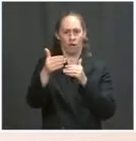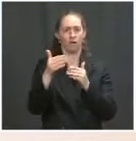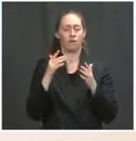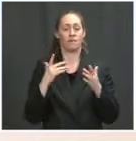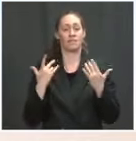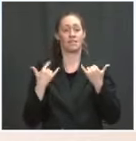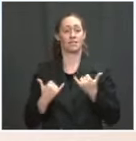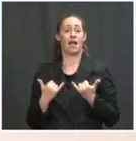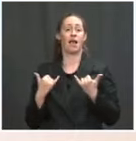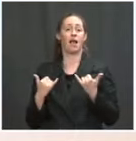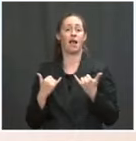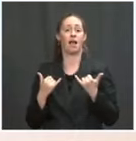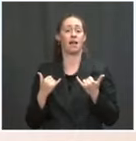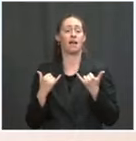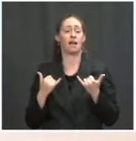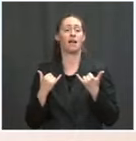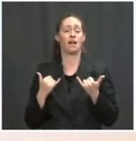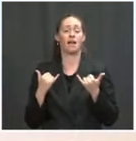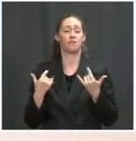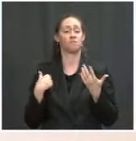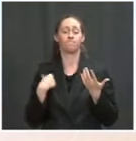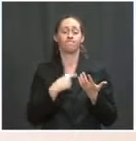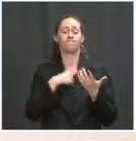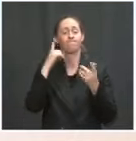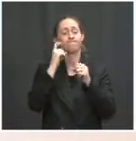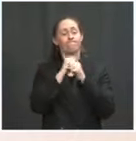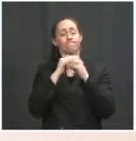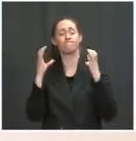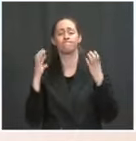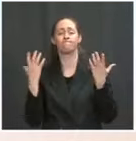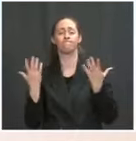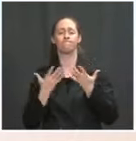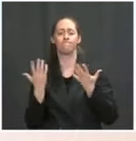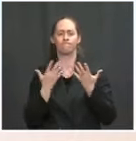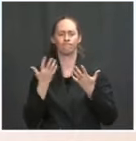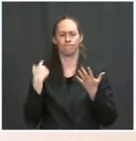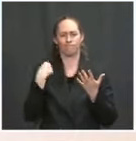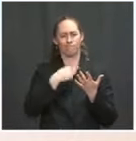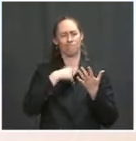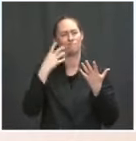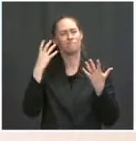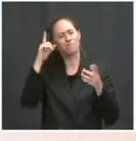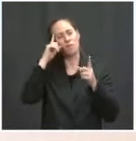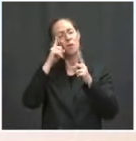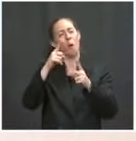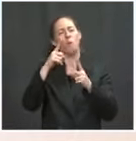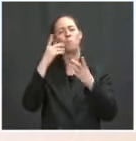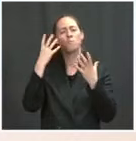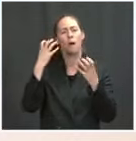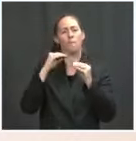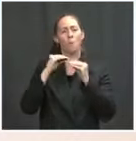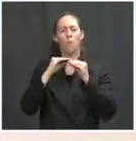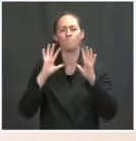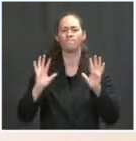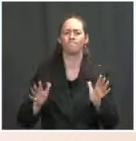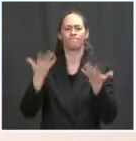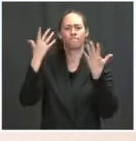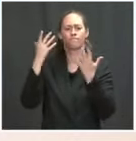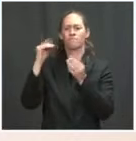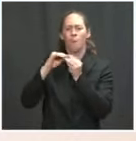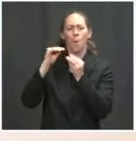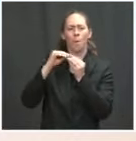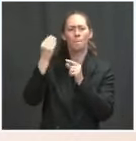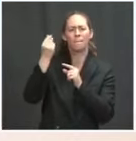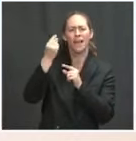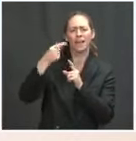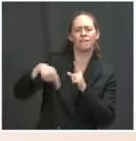Families Plan to see if there are ways in which we can incent additional nutritional value for those meals.